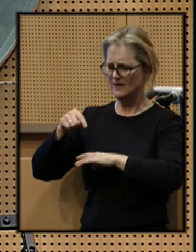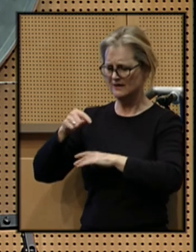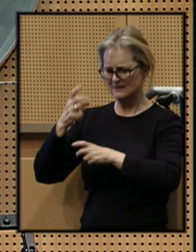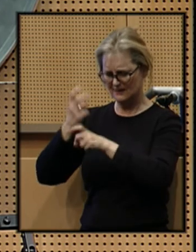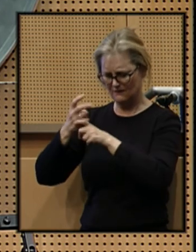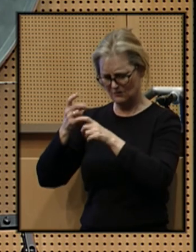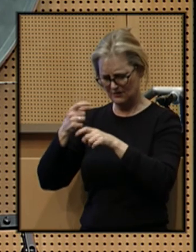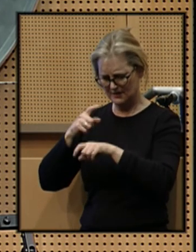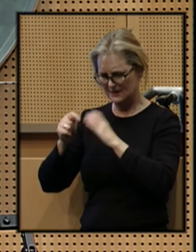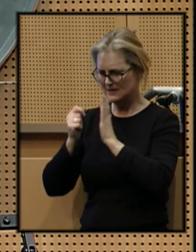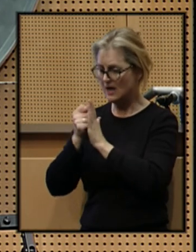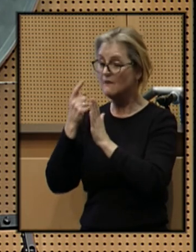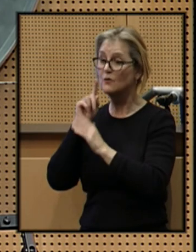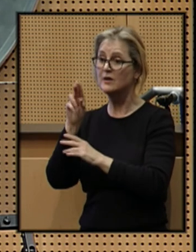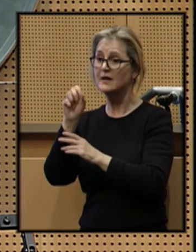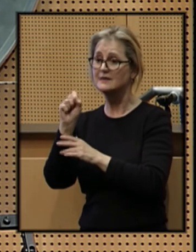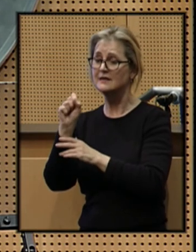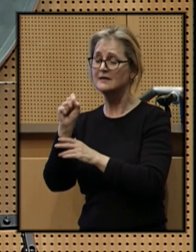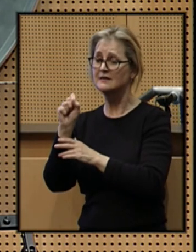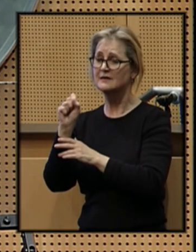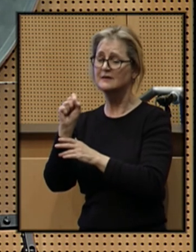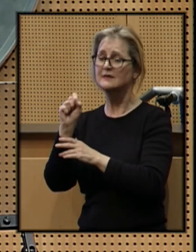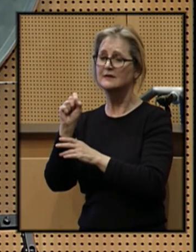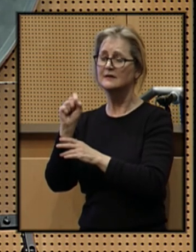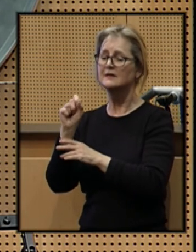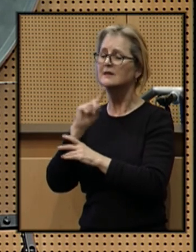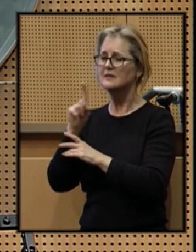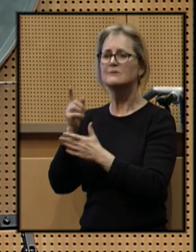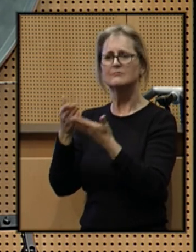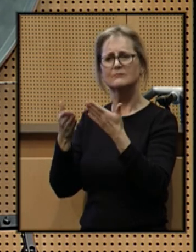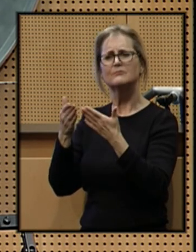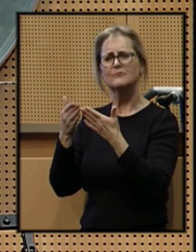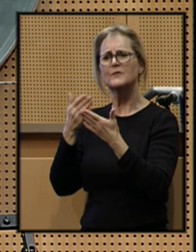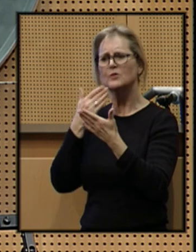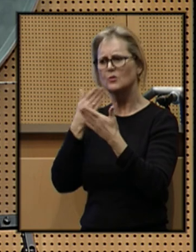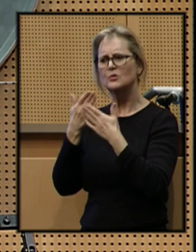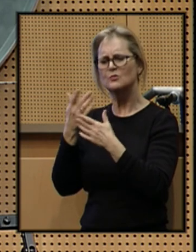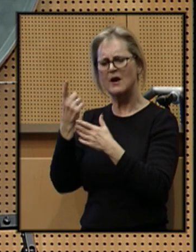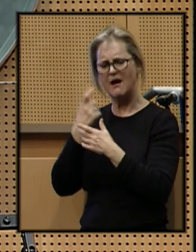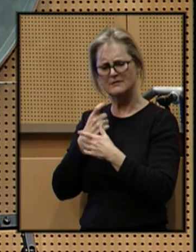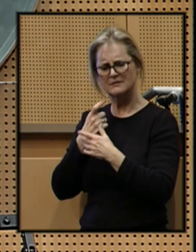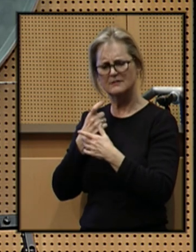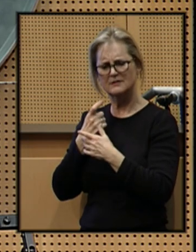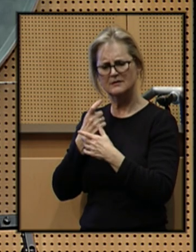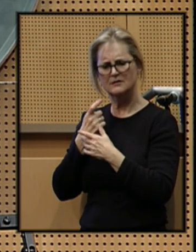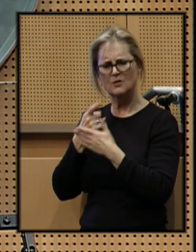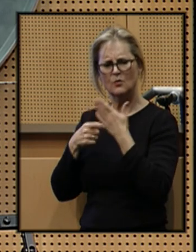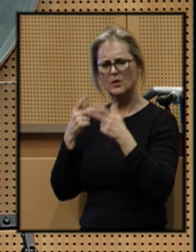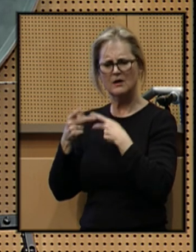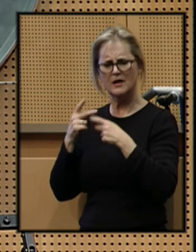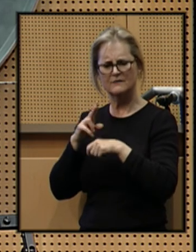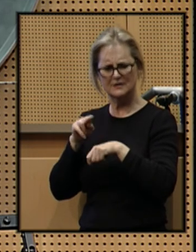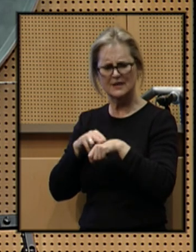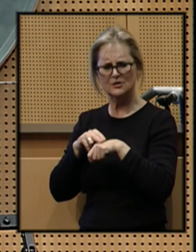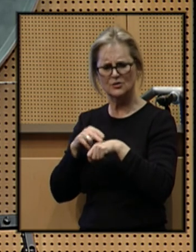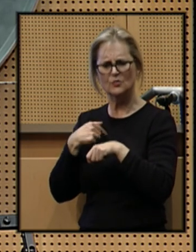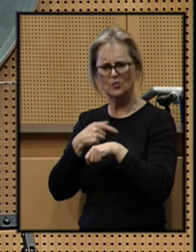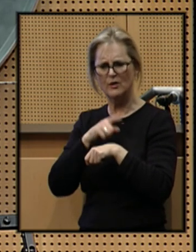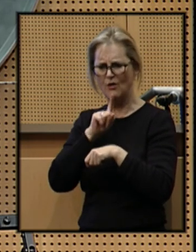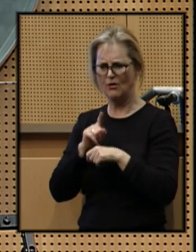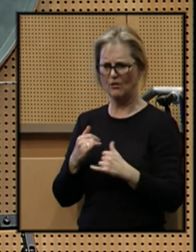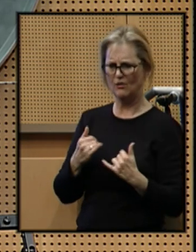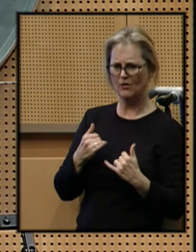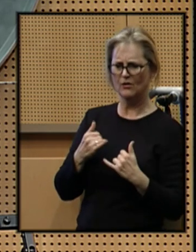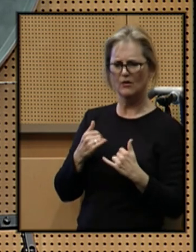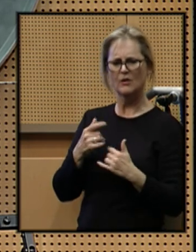difficult time for the United States, it is perhaps well to ask what kind of nation we are